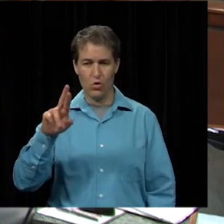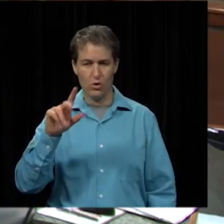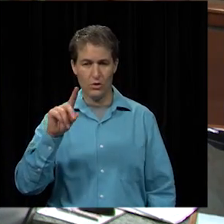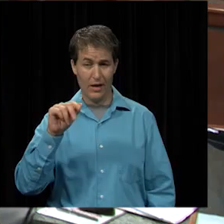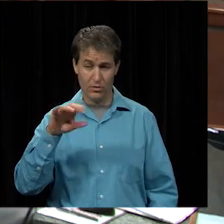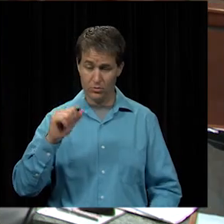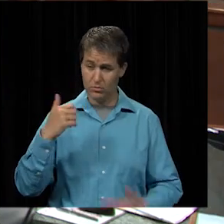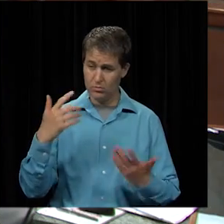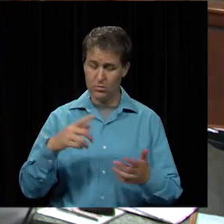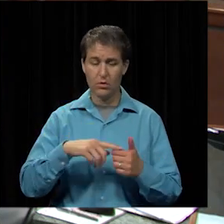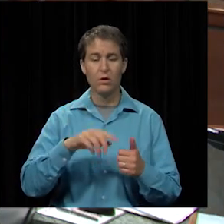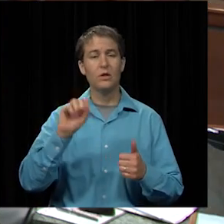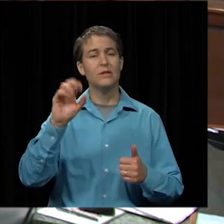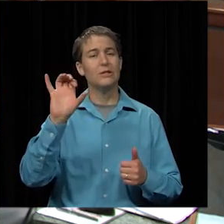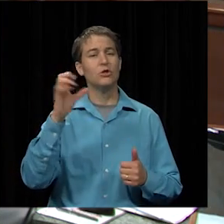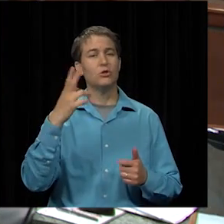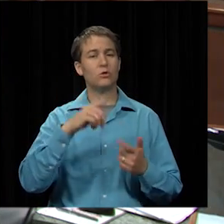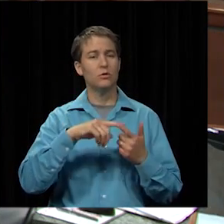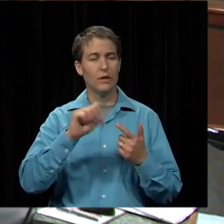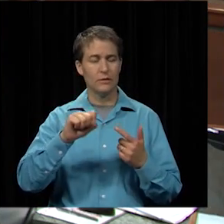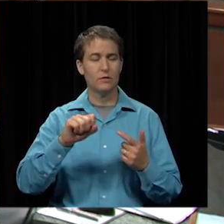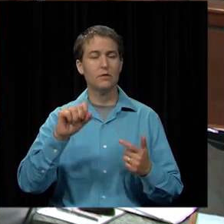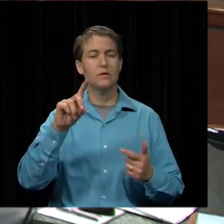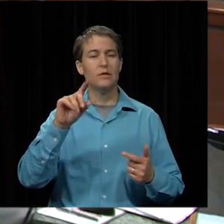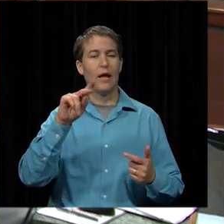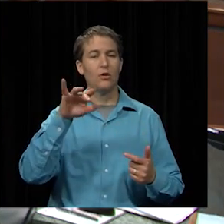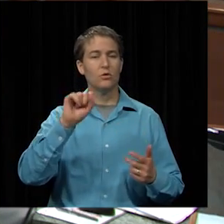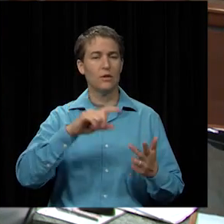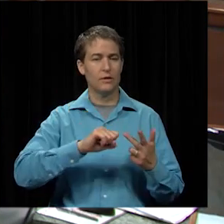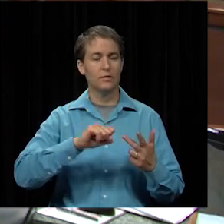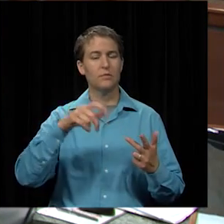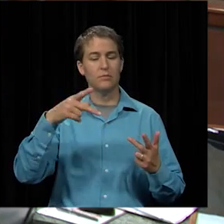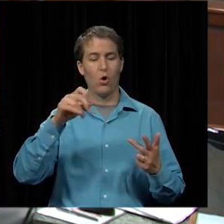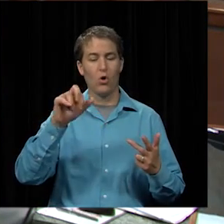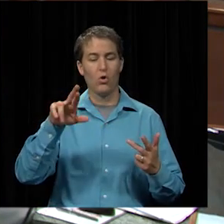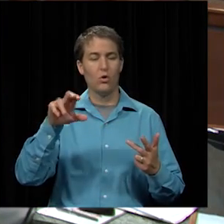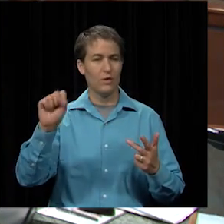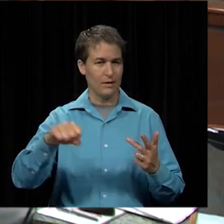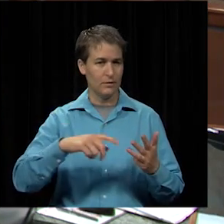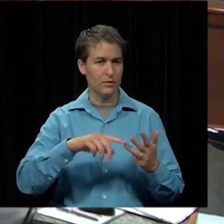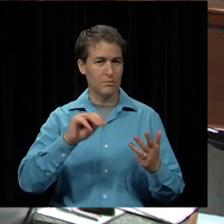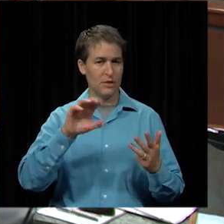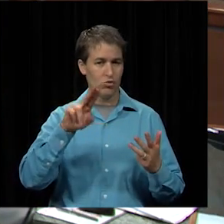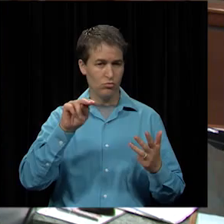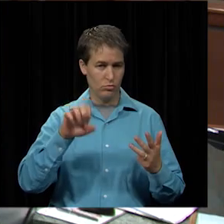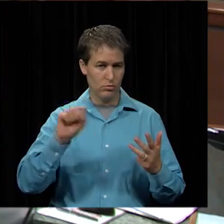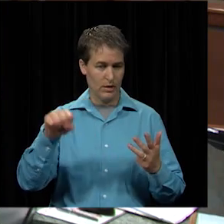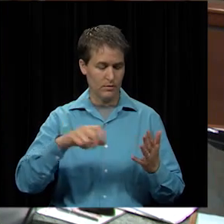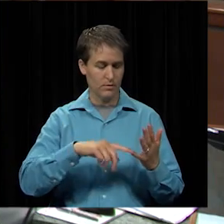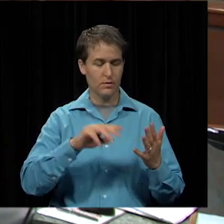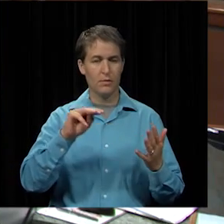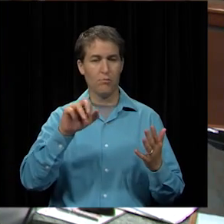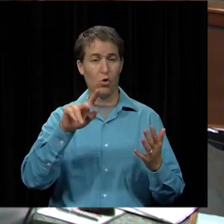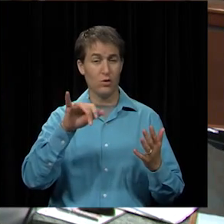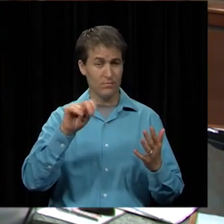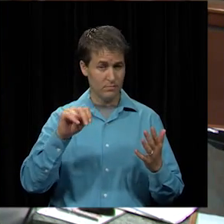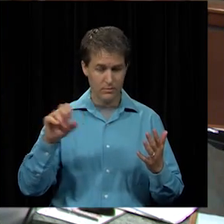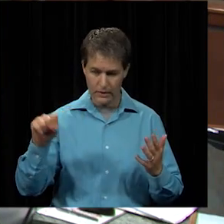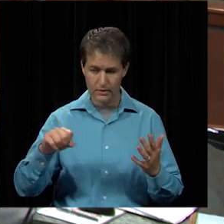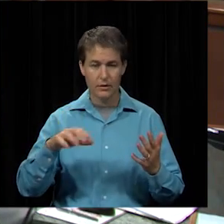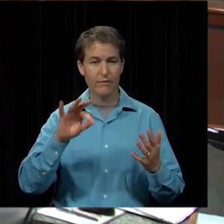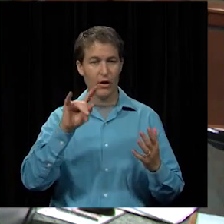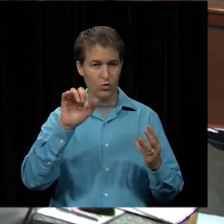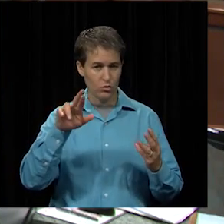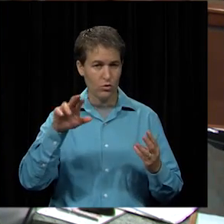Roll call vote, please. Mr. Scheer? Yes. Dr. Daniels? Yes. Mr. Parker? Yes. Mr. McKeown? Yes. Mrs. Martin? Yes. Mrs. Felter?